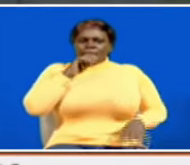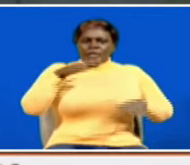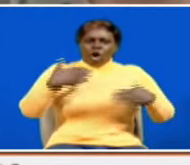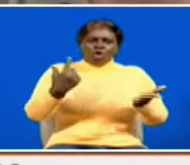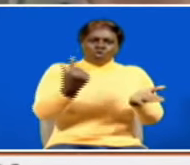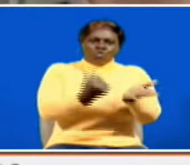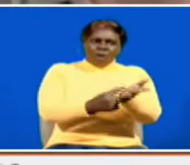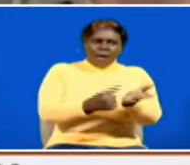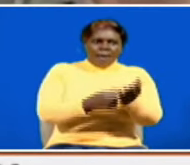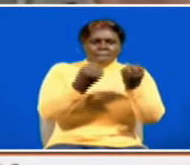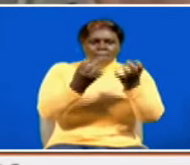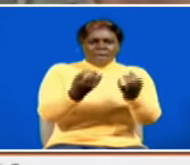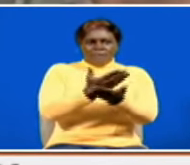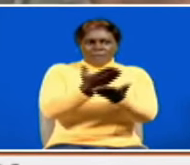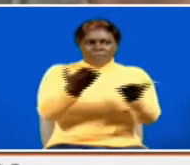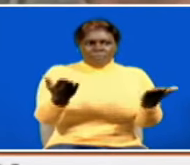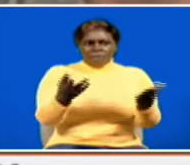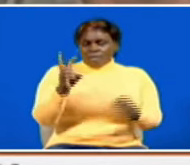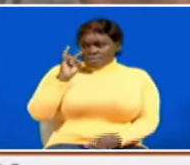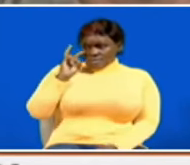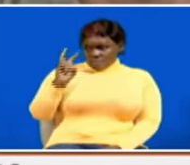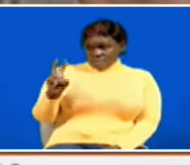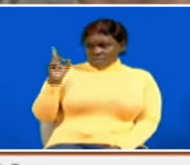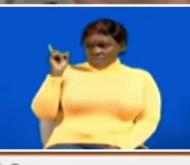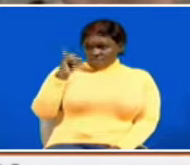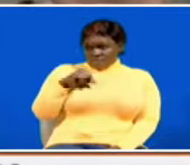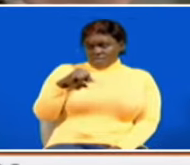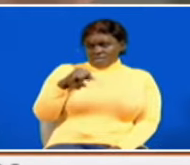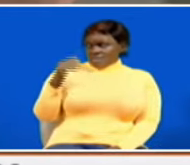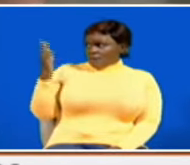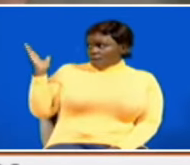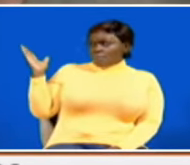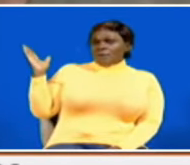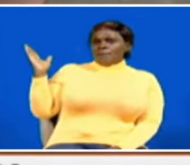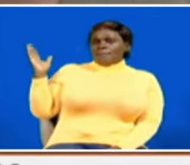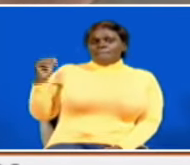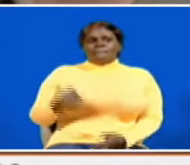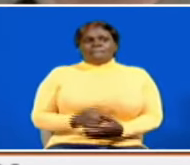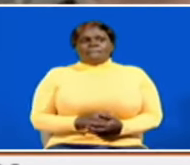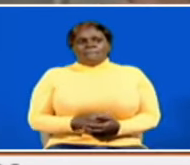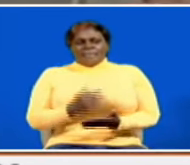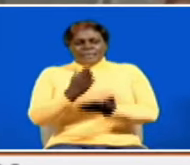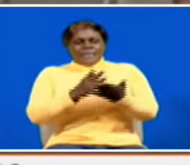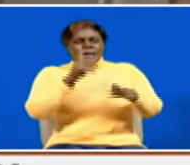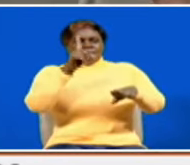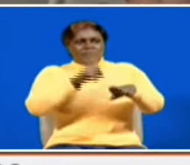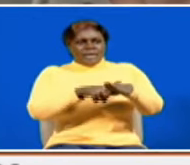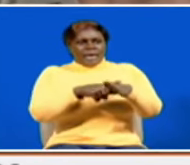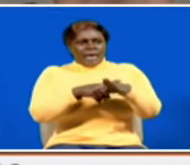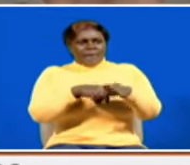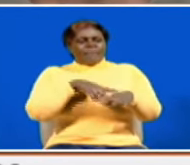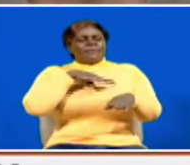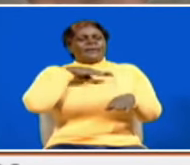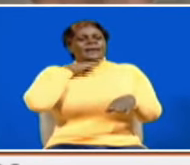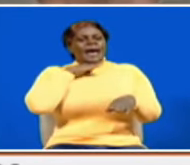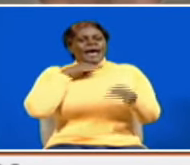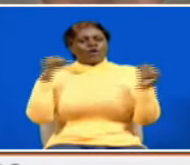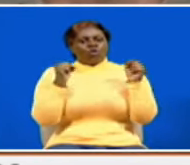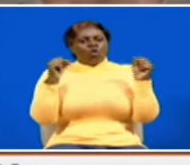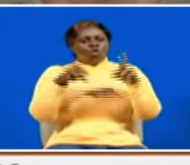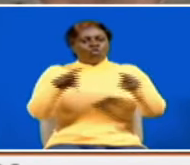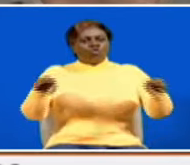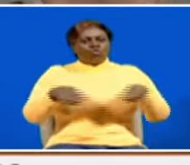many of you have seen have covered this case sometimes at the mortuary when children died